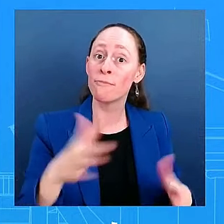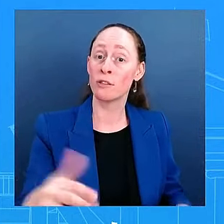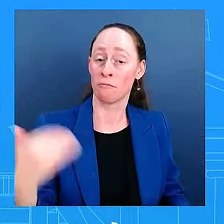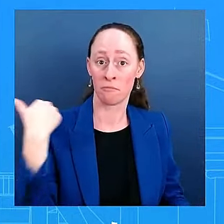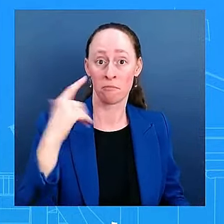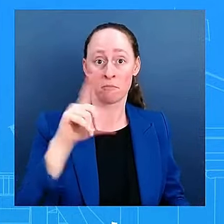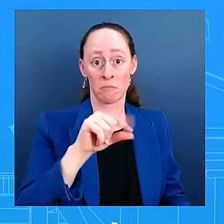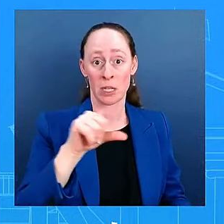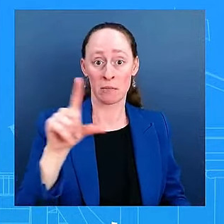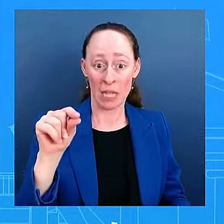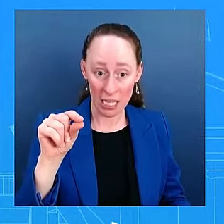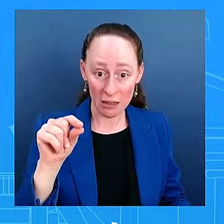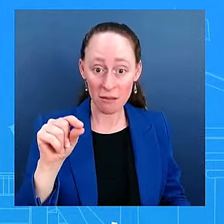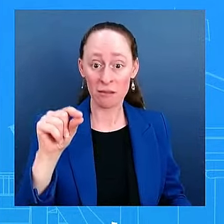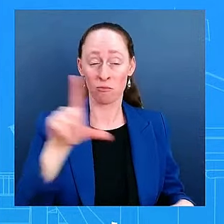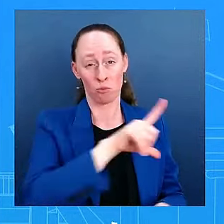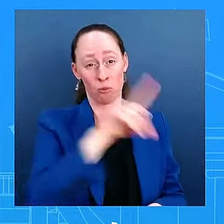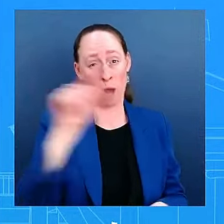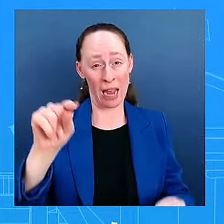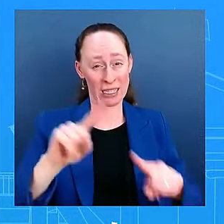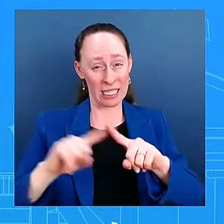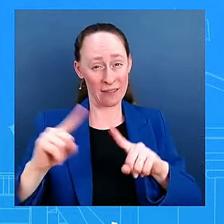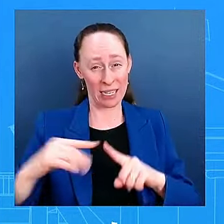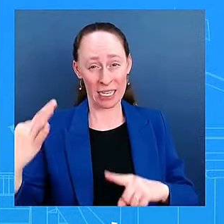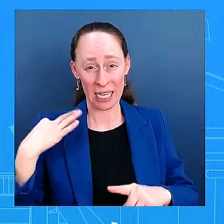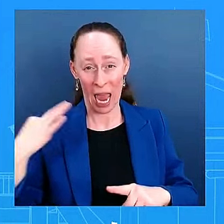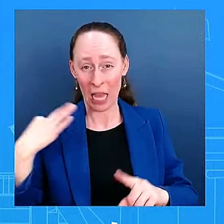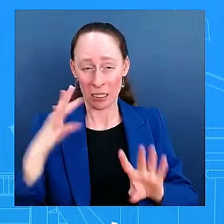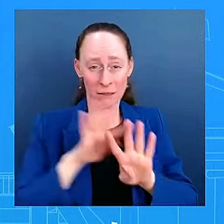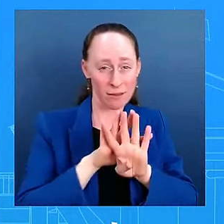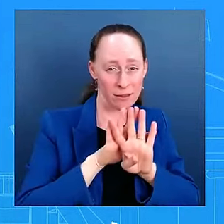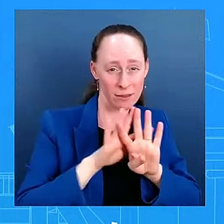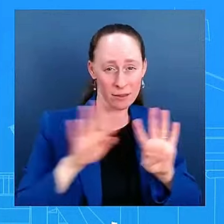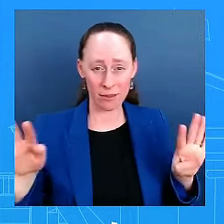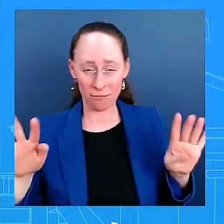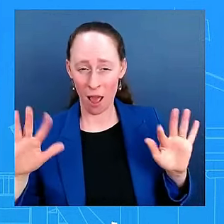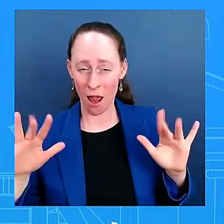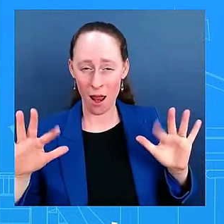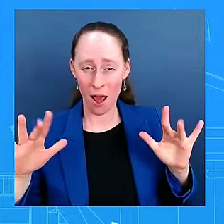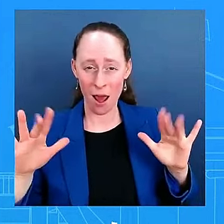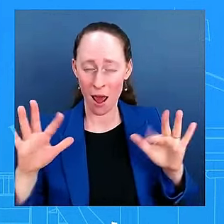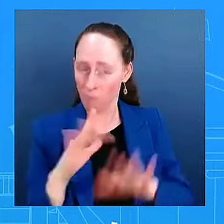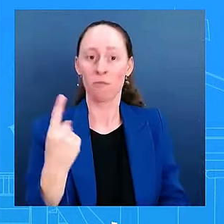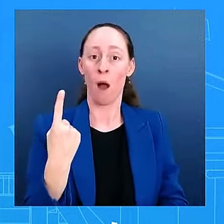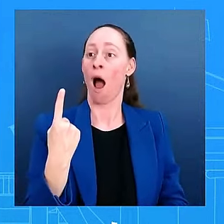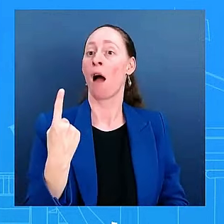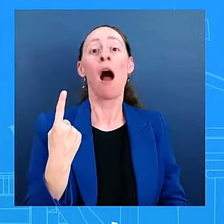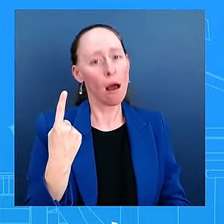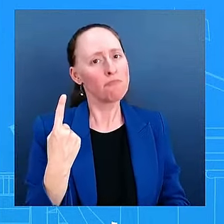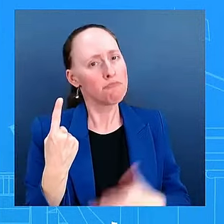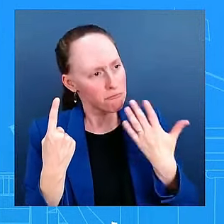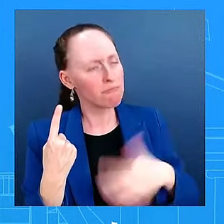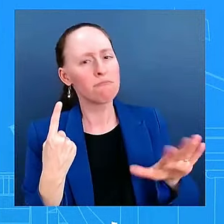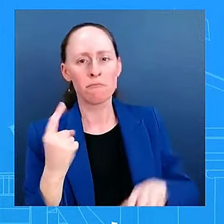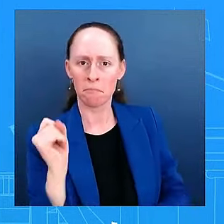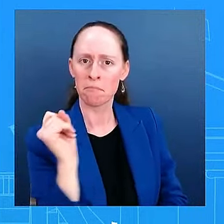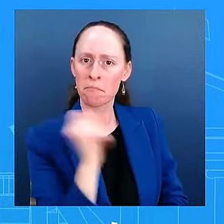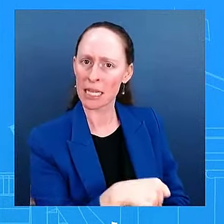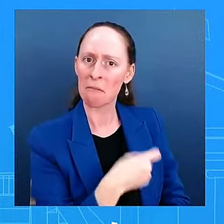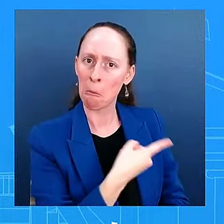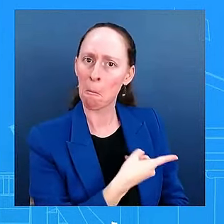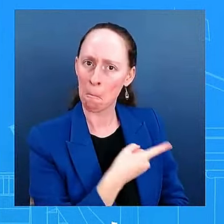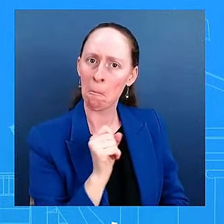he was the one that has been able to do that. I talked about what happened in the midterms, how it was historical for a new